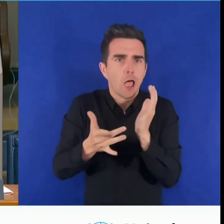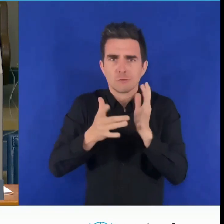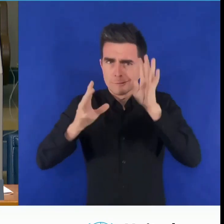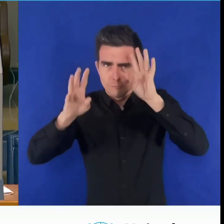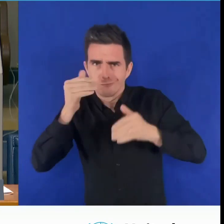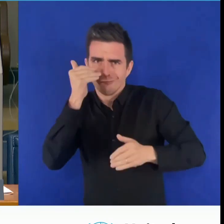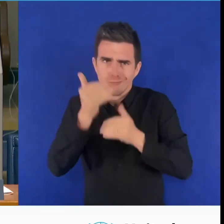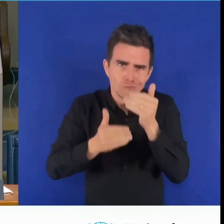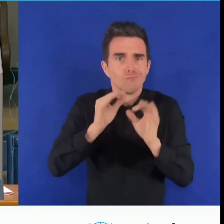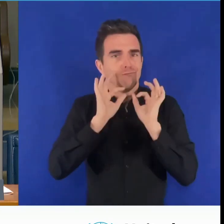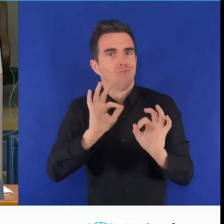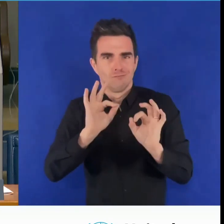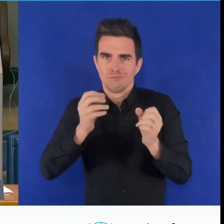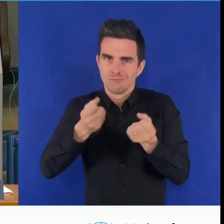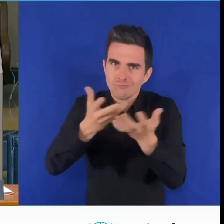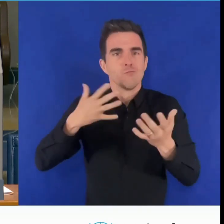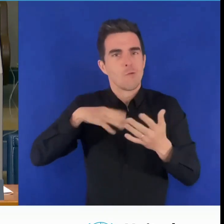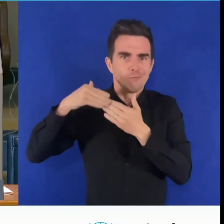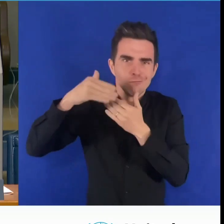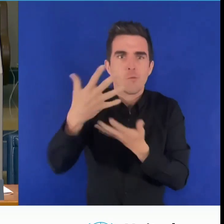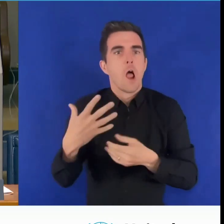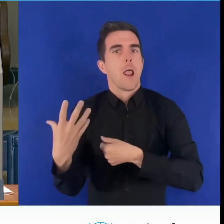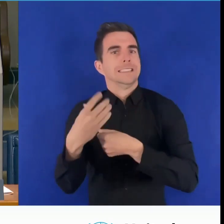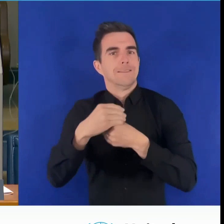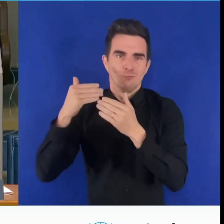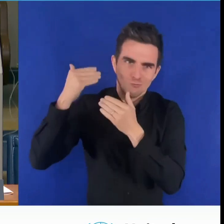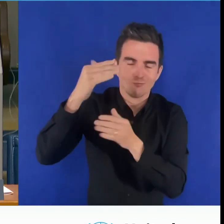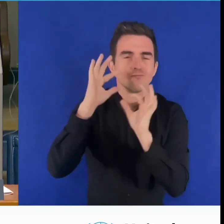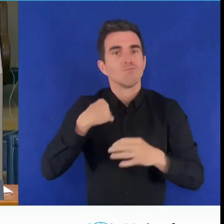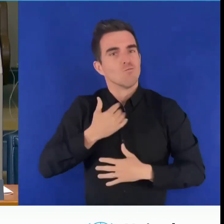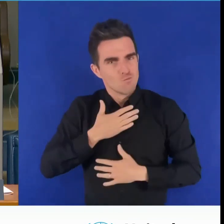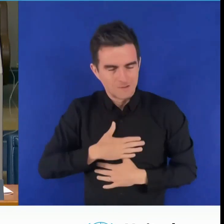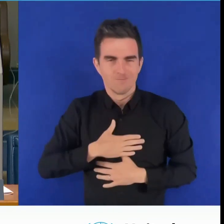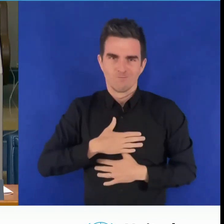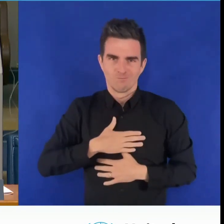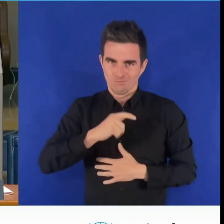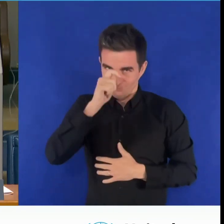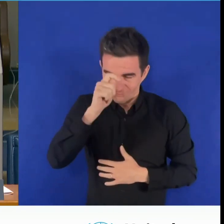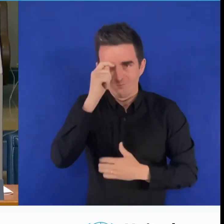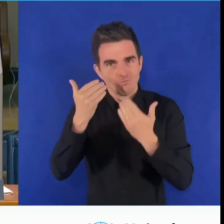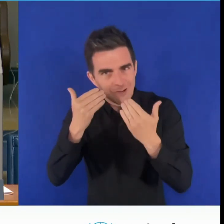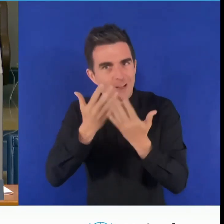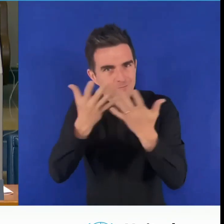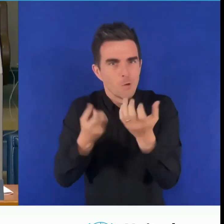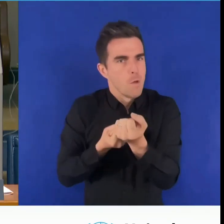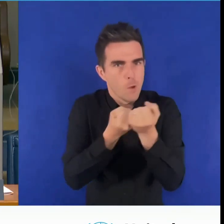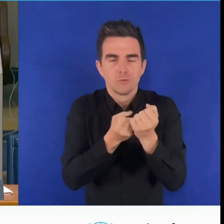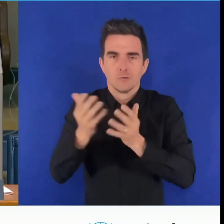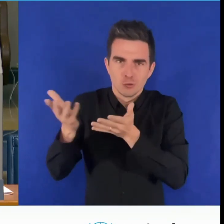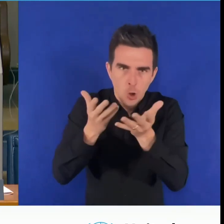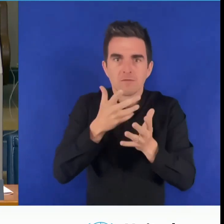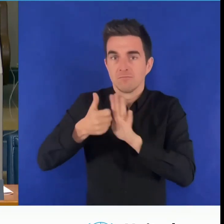and services provided by the Secretariat, notably UN DESA, and all of the interpreters, card service providers and sign language